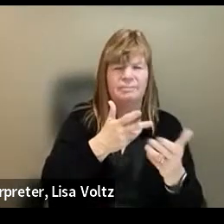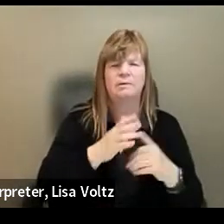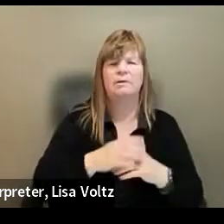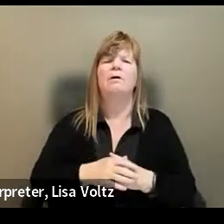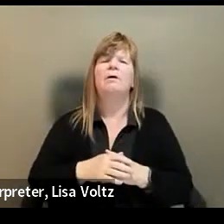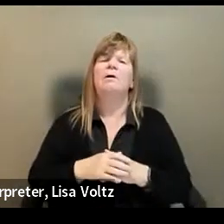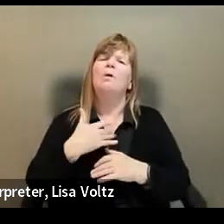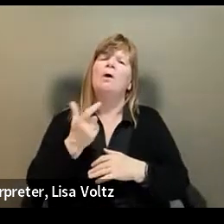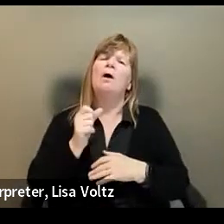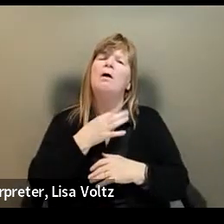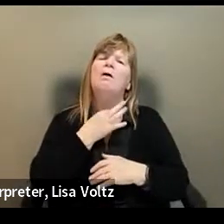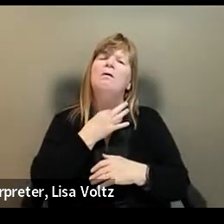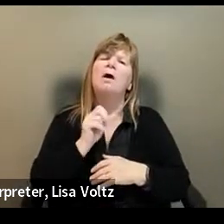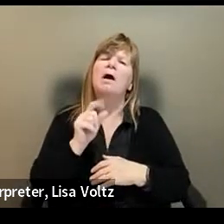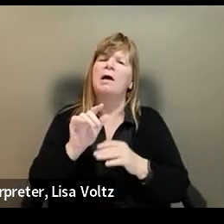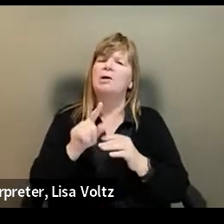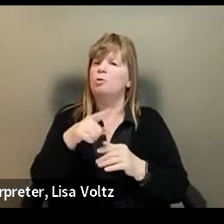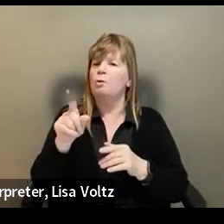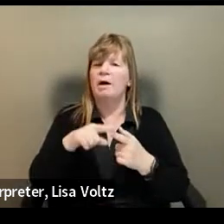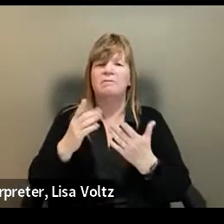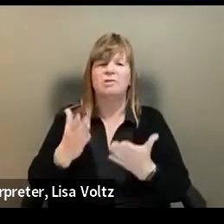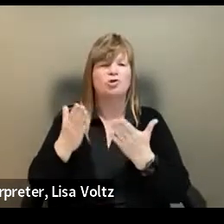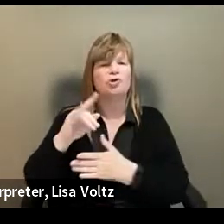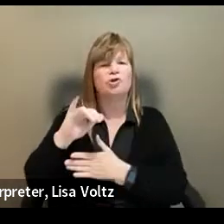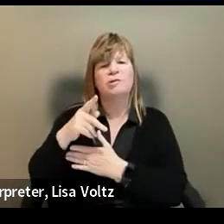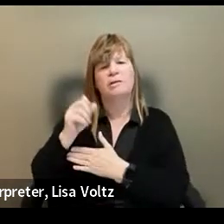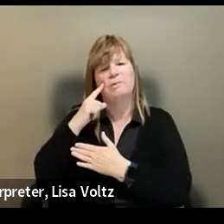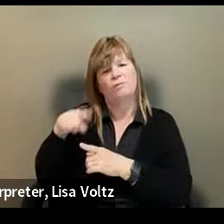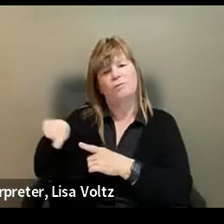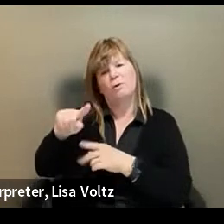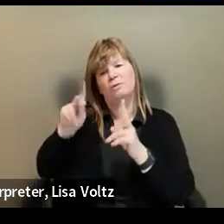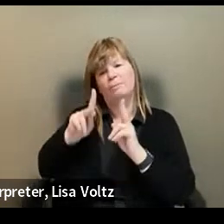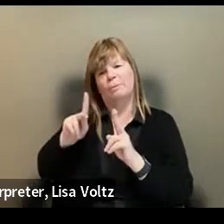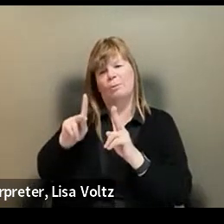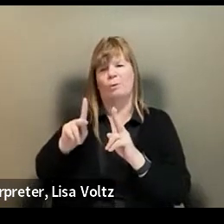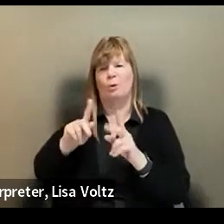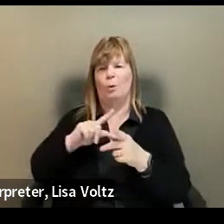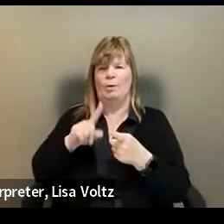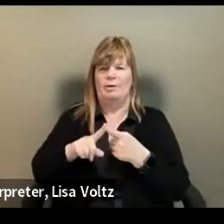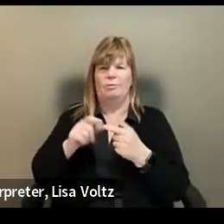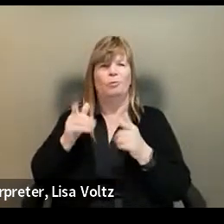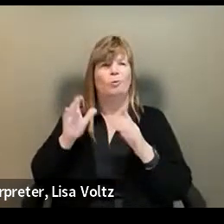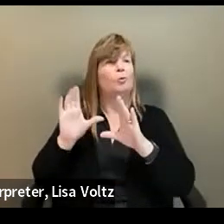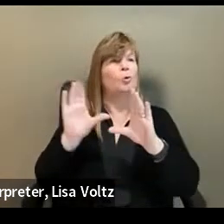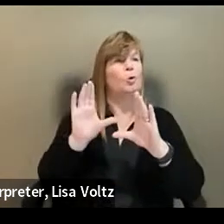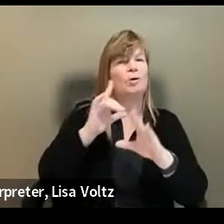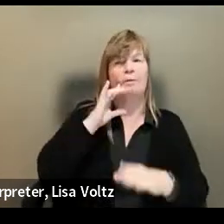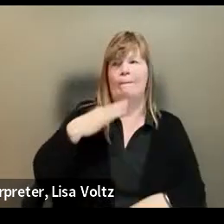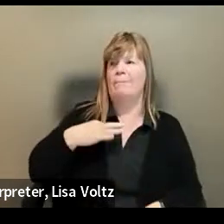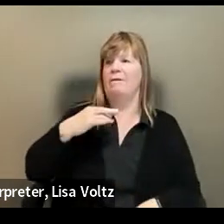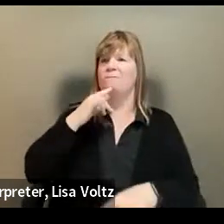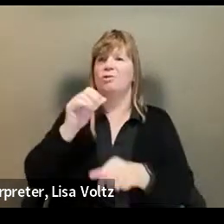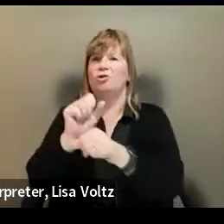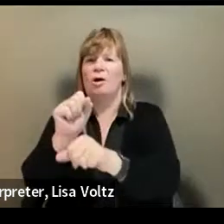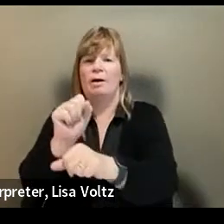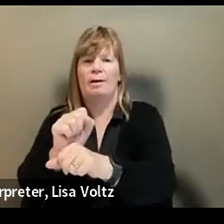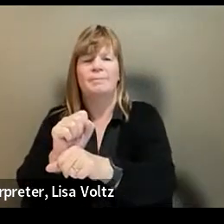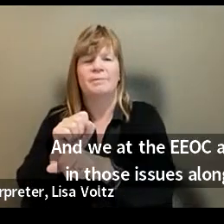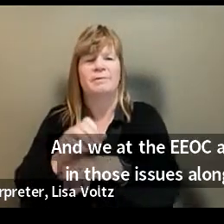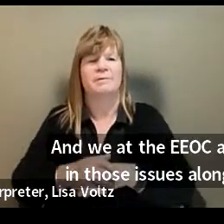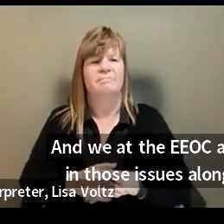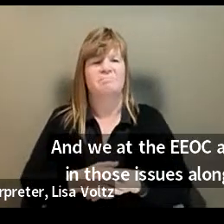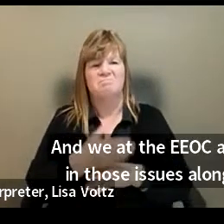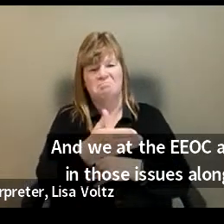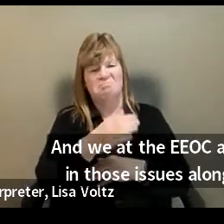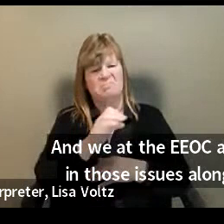ask, do you have suggestions or tips for these individuals to consider when seeking and applying for jobs? And I'll start with